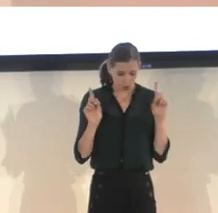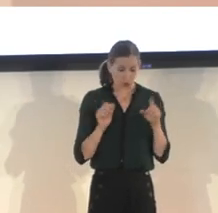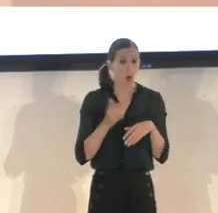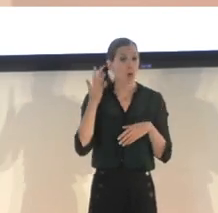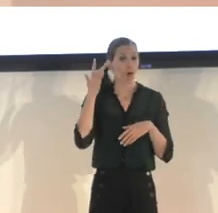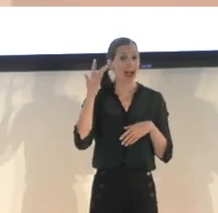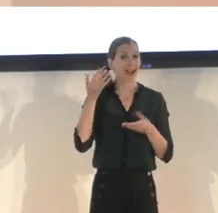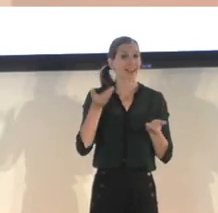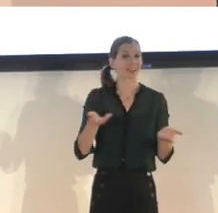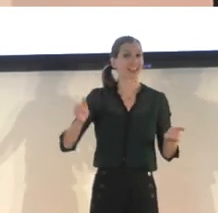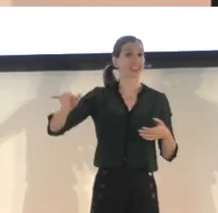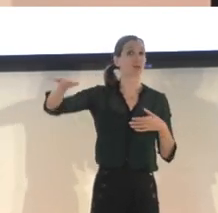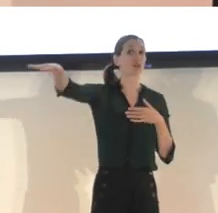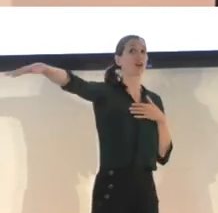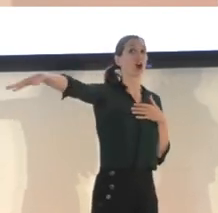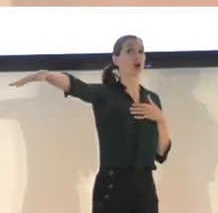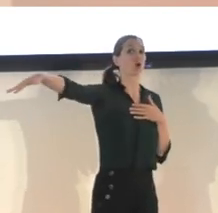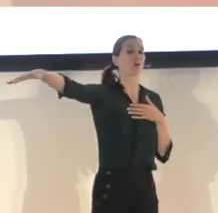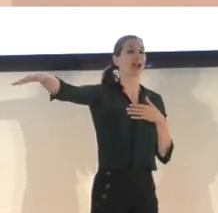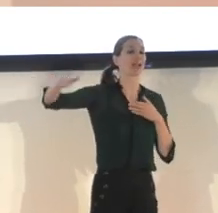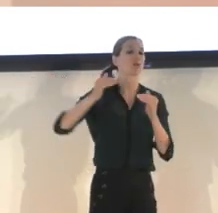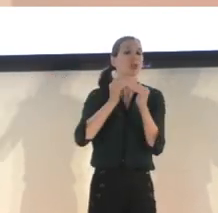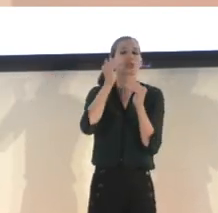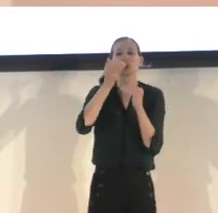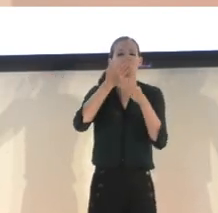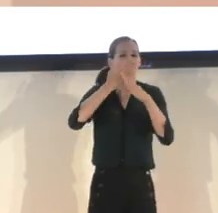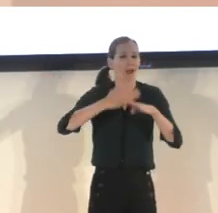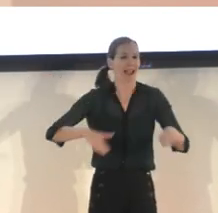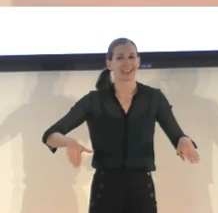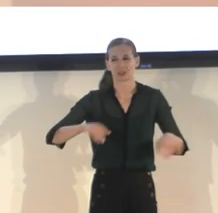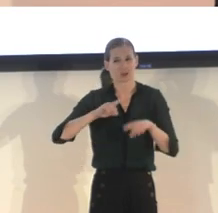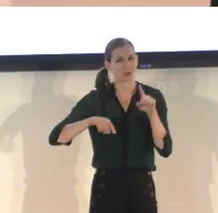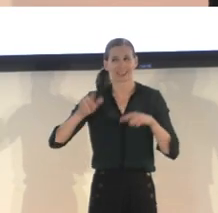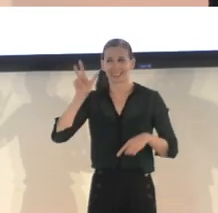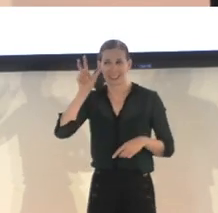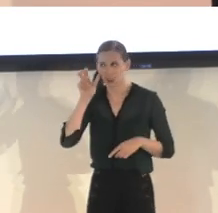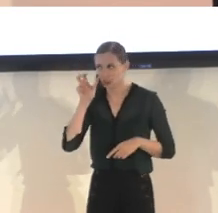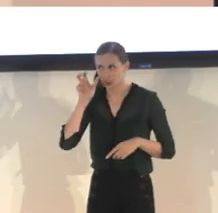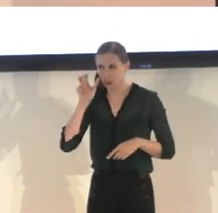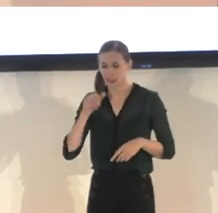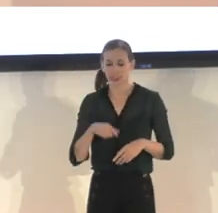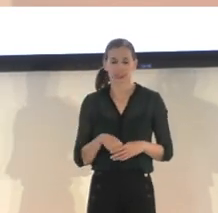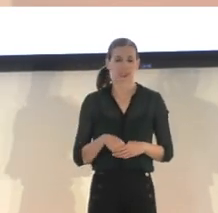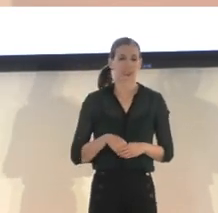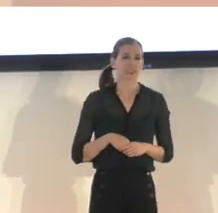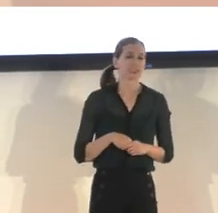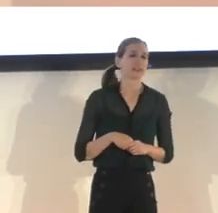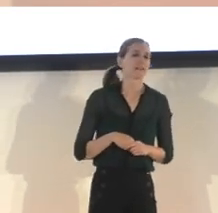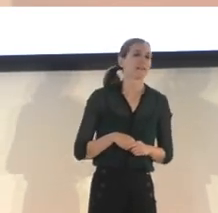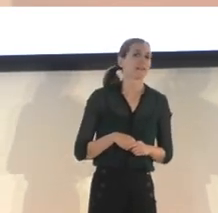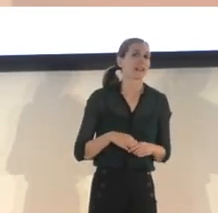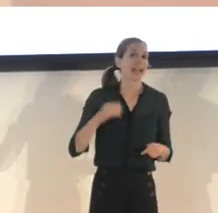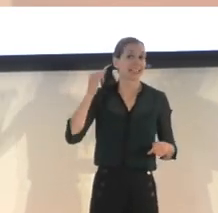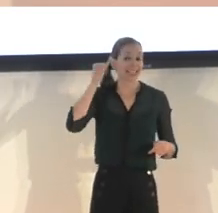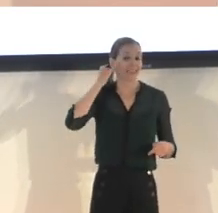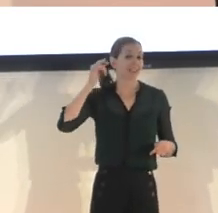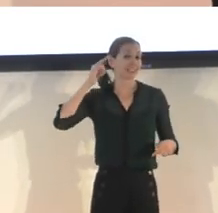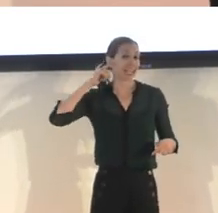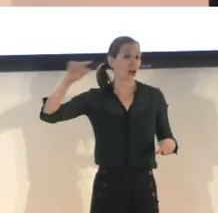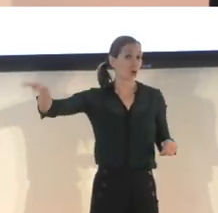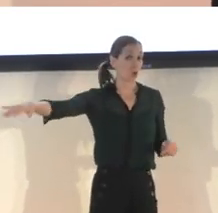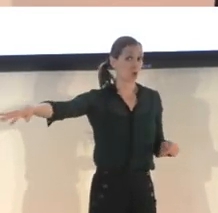were a little too quiet to hear often. Or if we raised those sounds, it would make